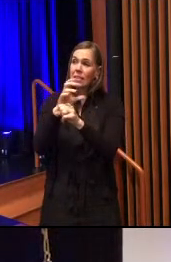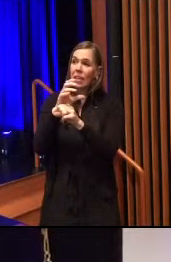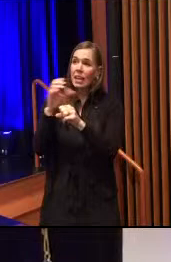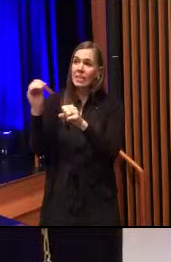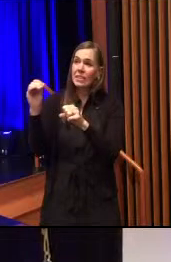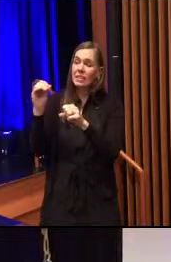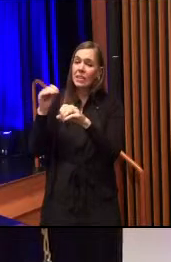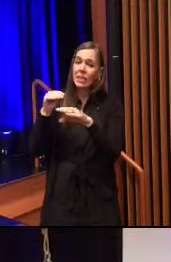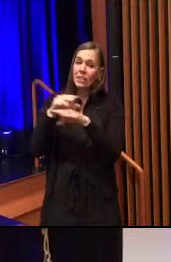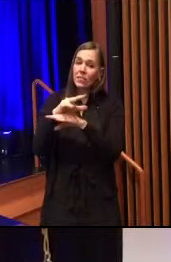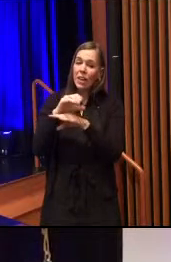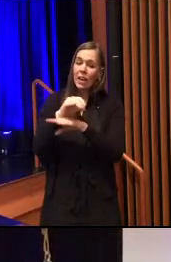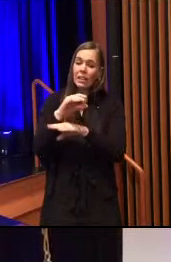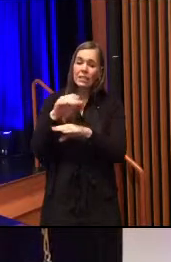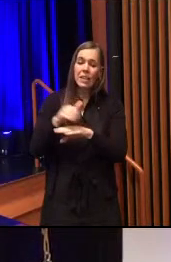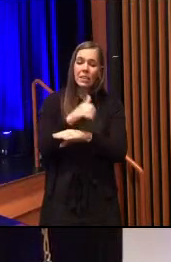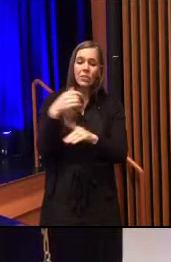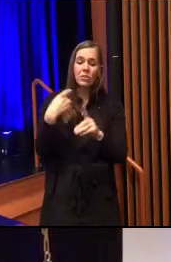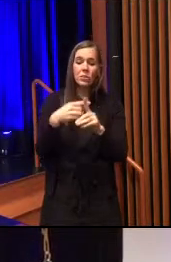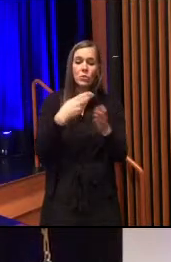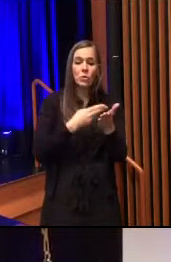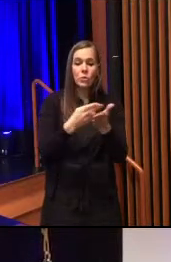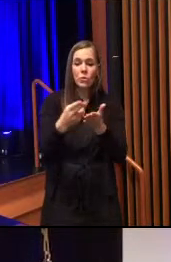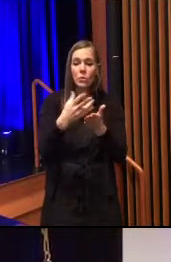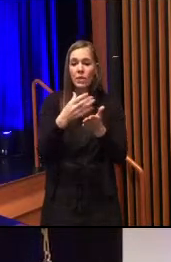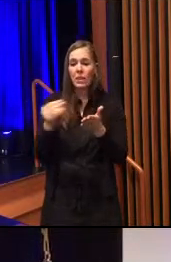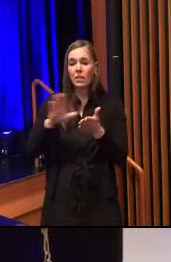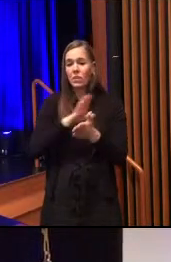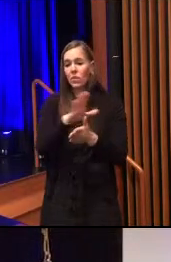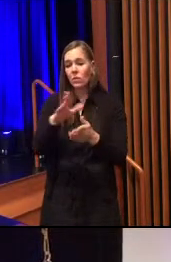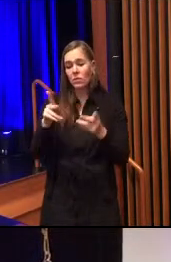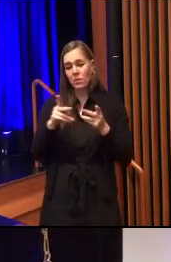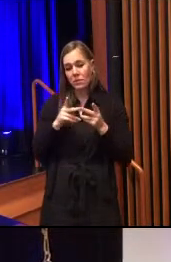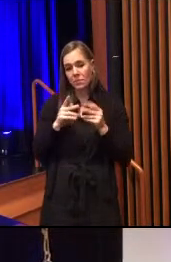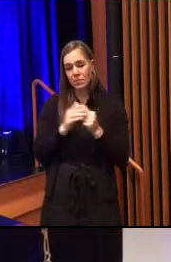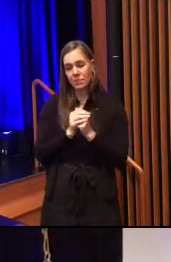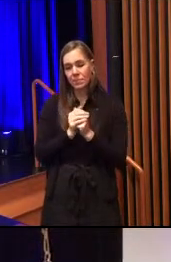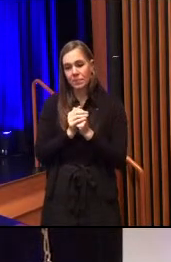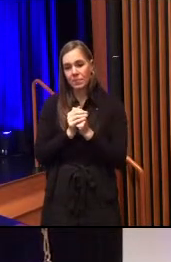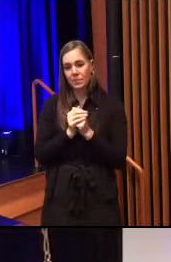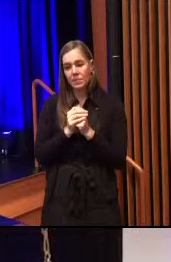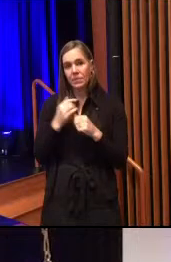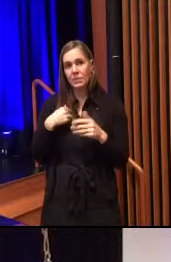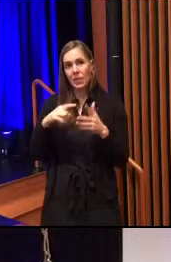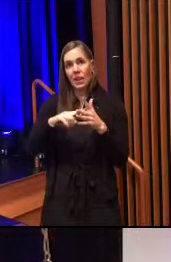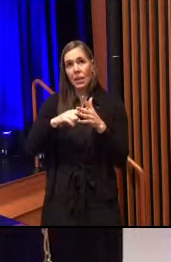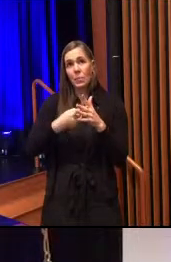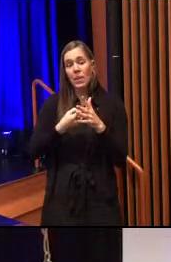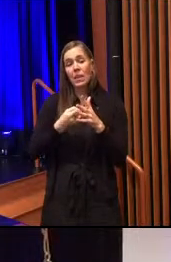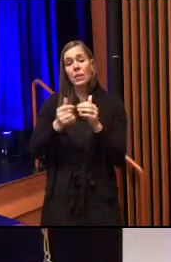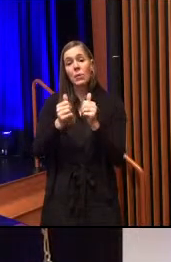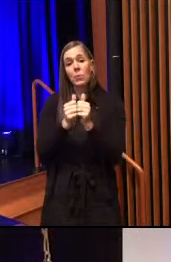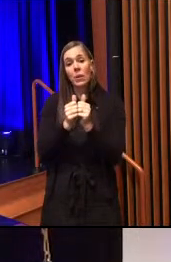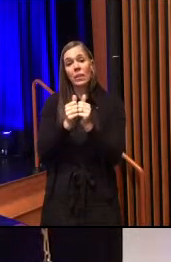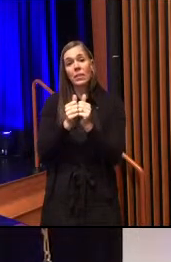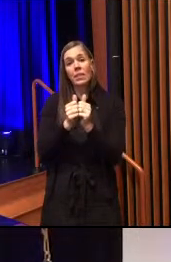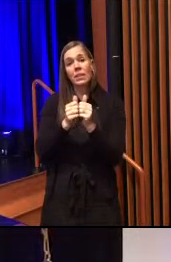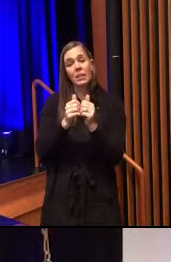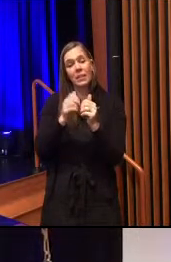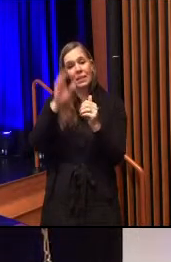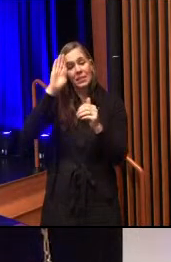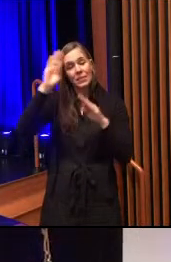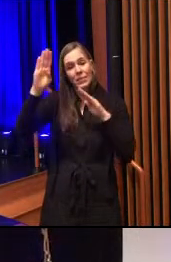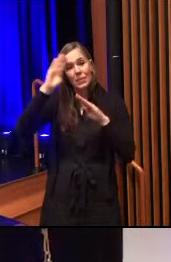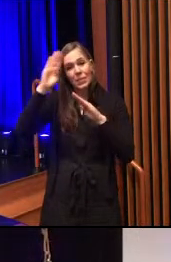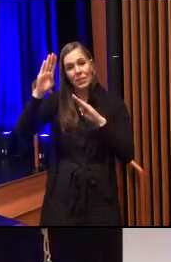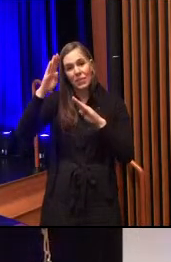each other to truth and advised each other to patience. I begin with the greeting of Abrahamic faith as